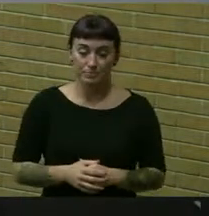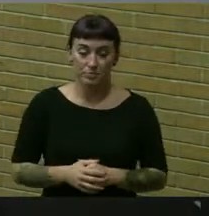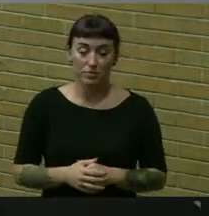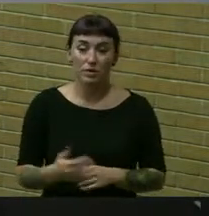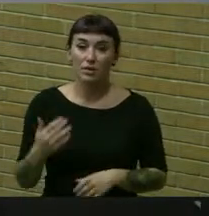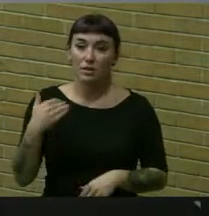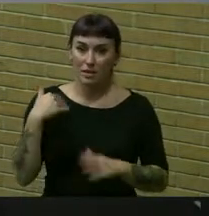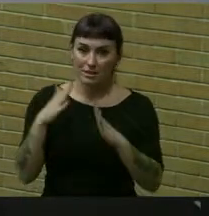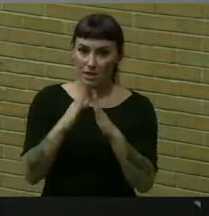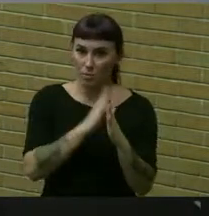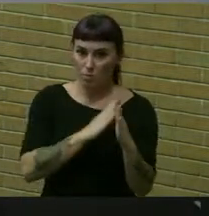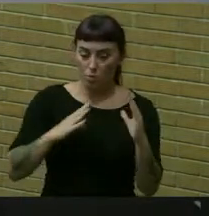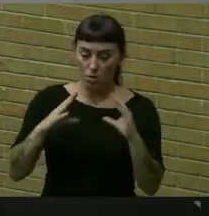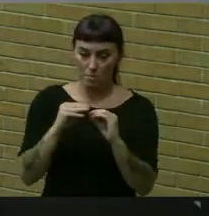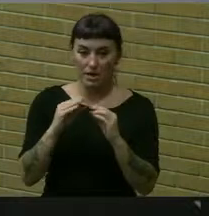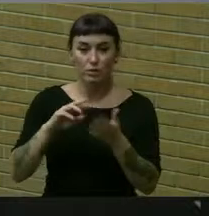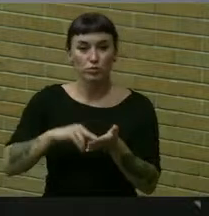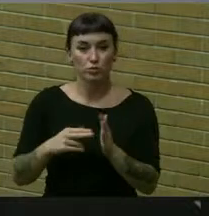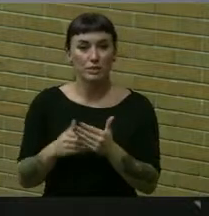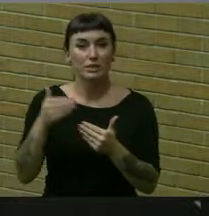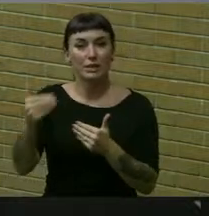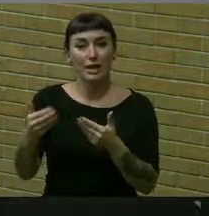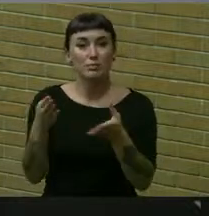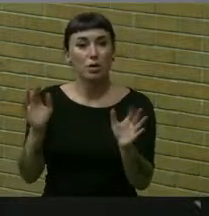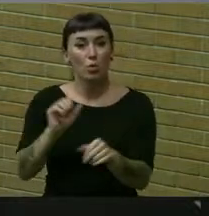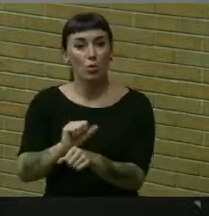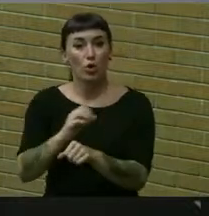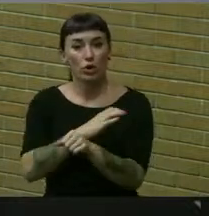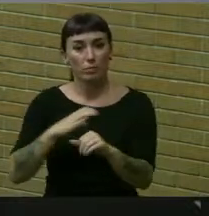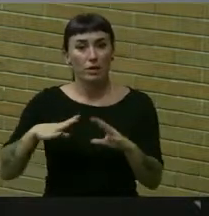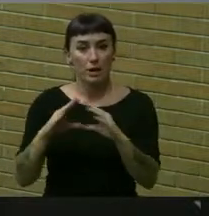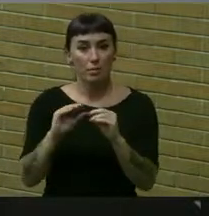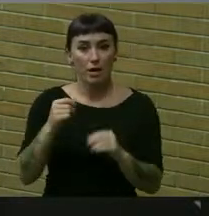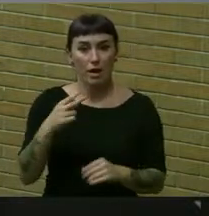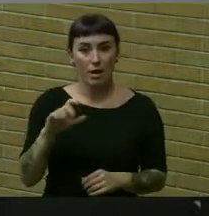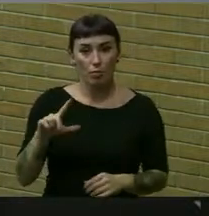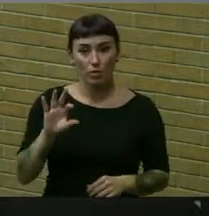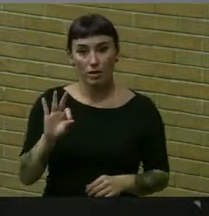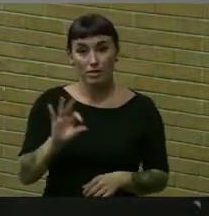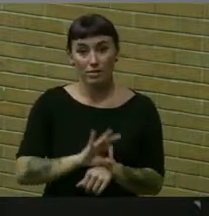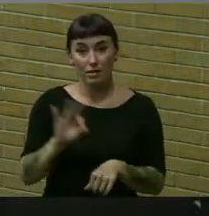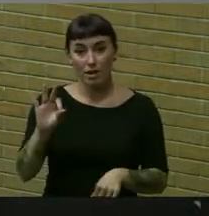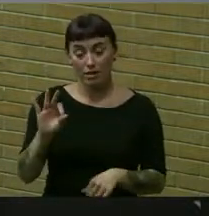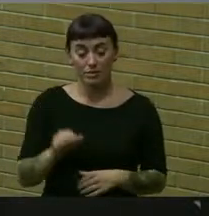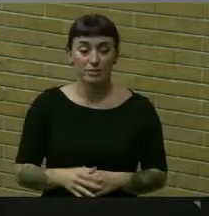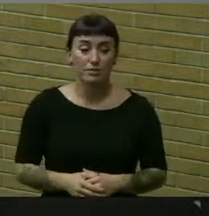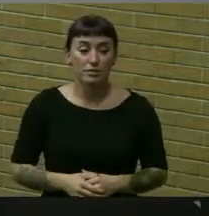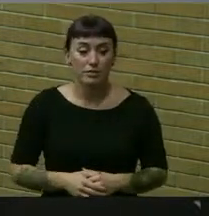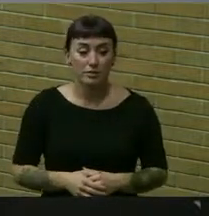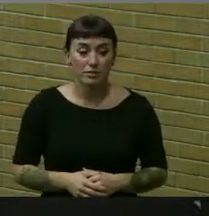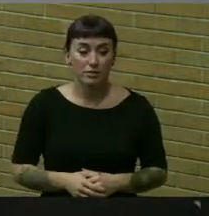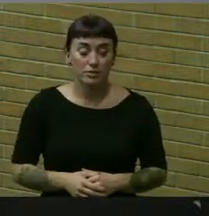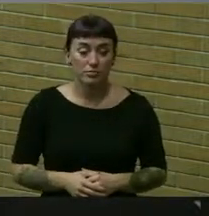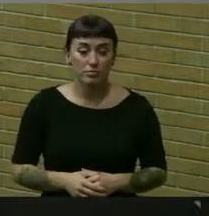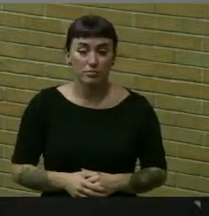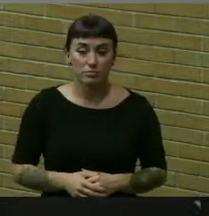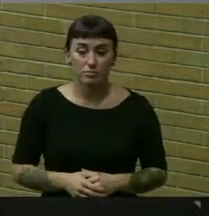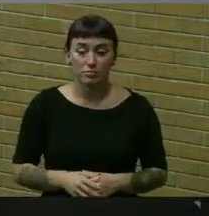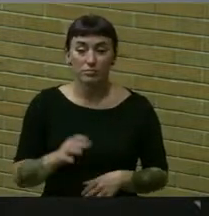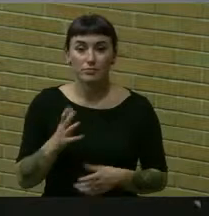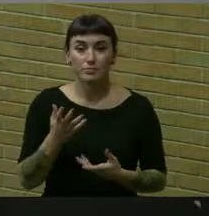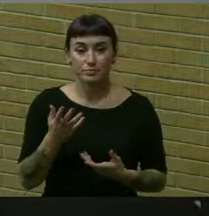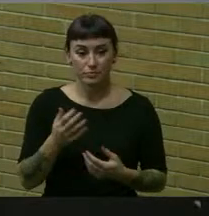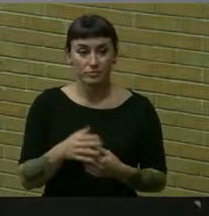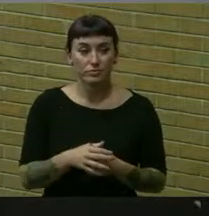town board meeting the next meeting of the public works committee is april 9th at 9 a.m or if public work safety